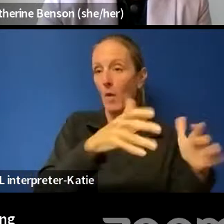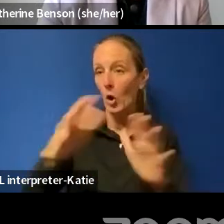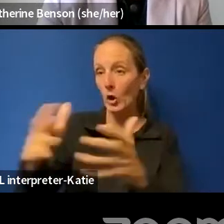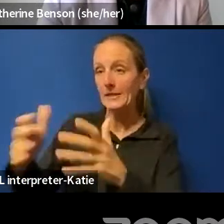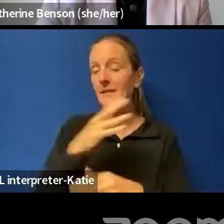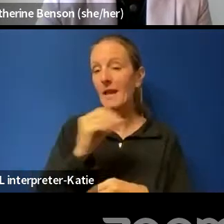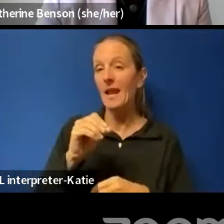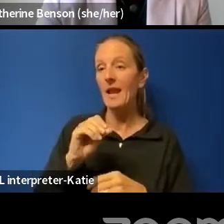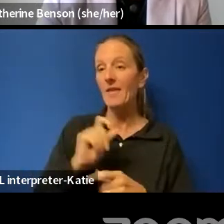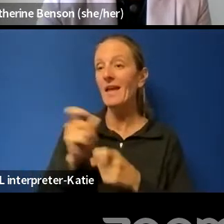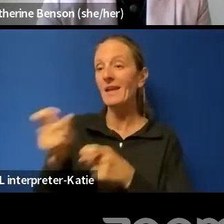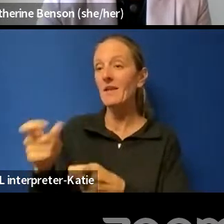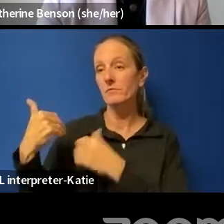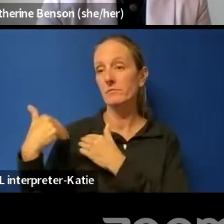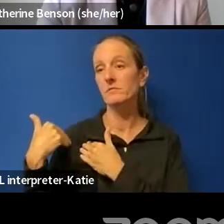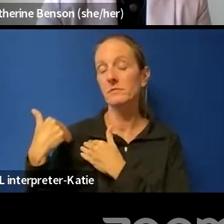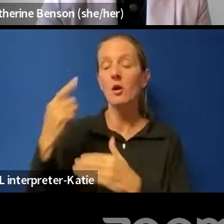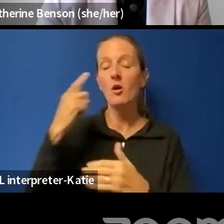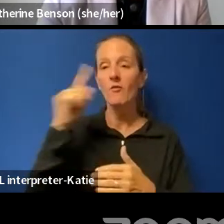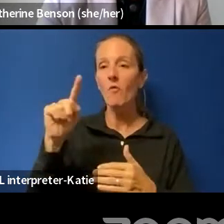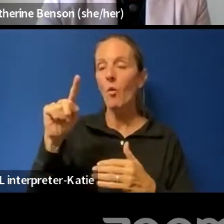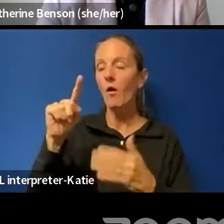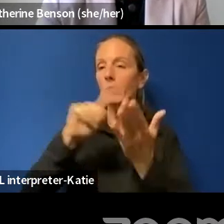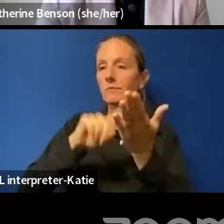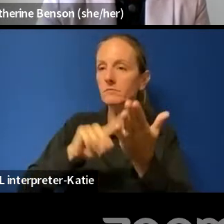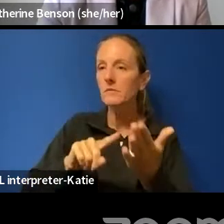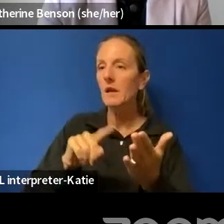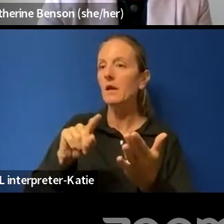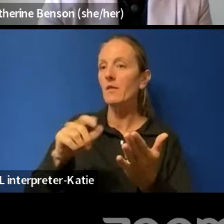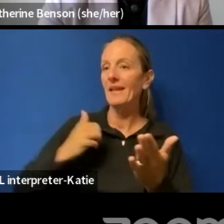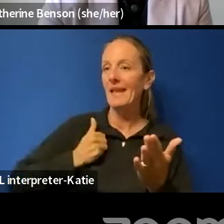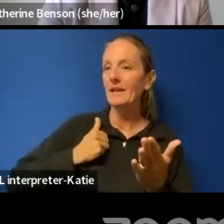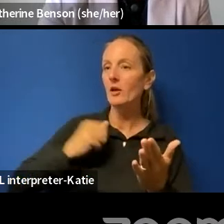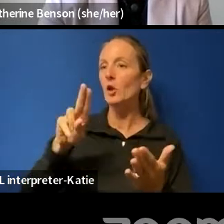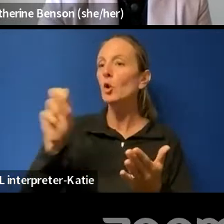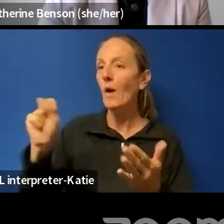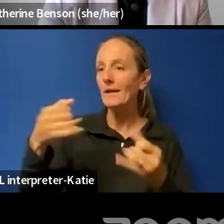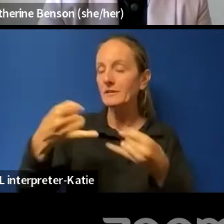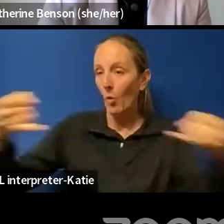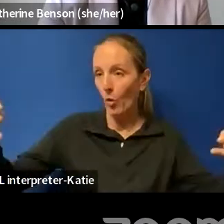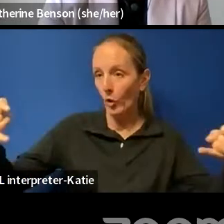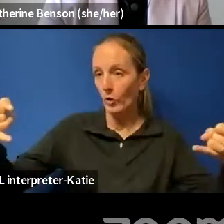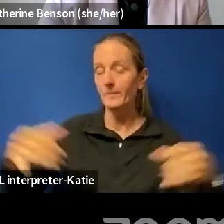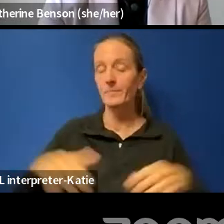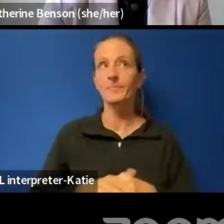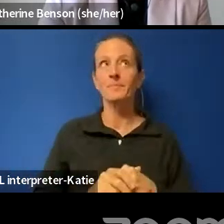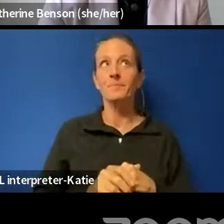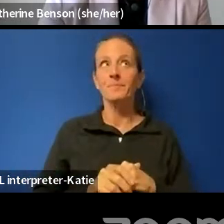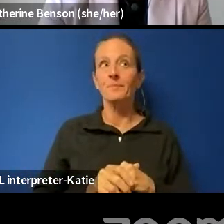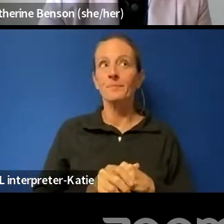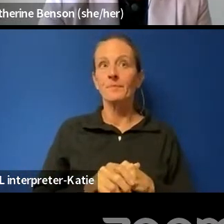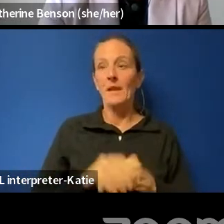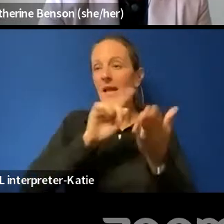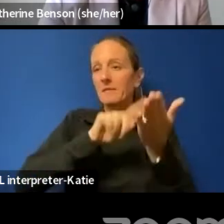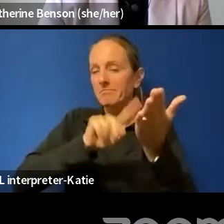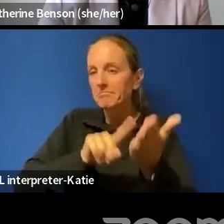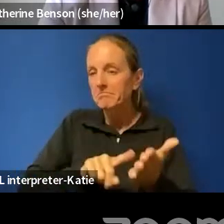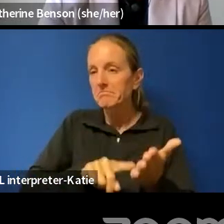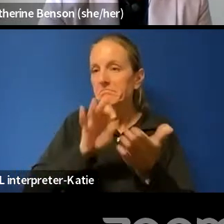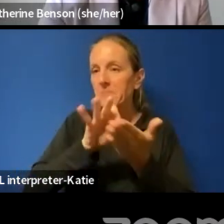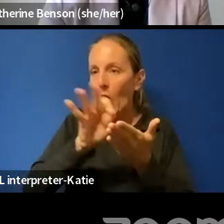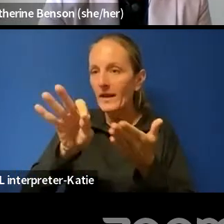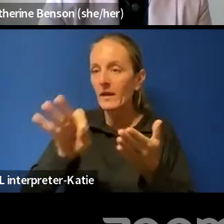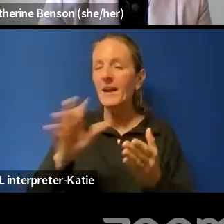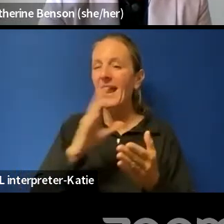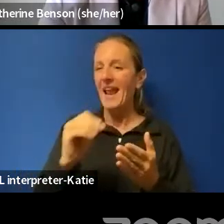privacy at the Canada us border at that time. Um, I think if anything, I would need to look back